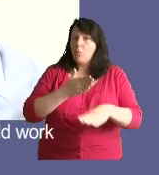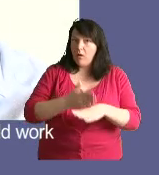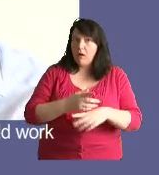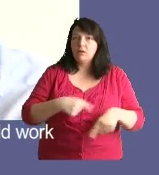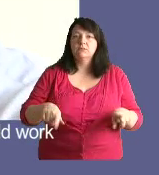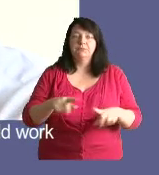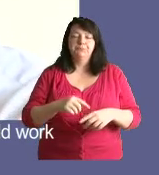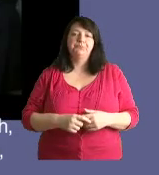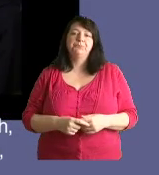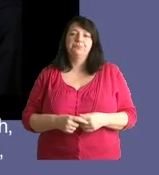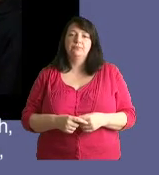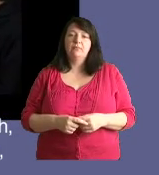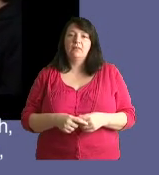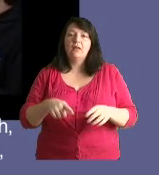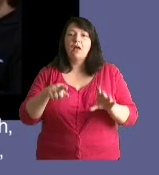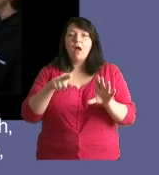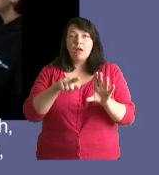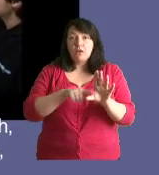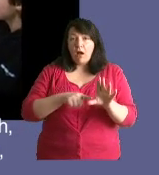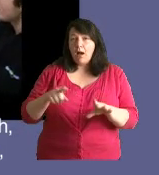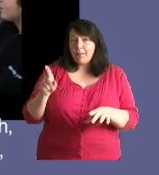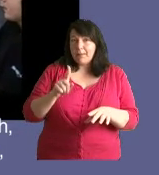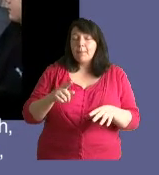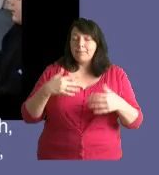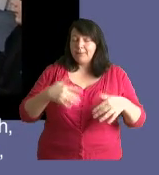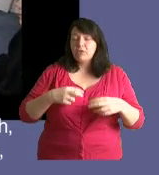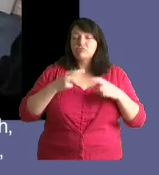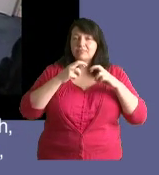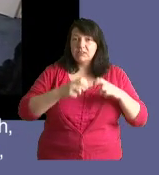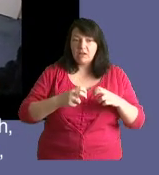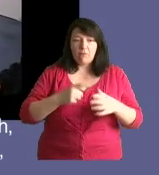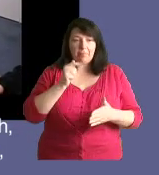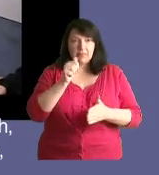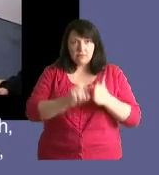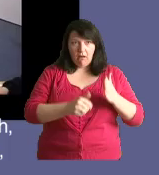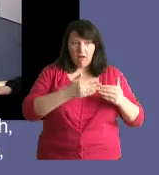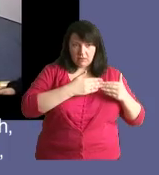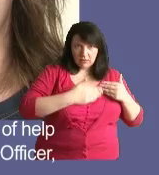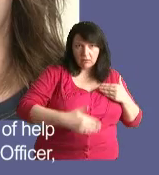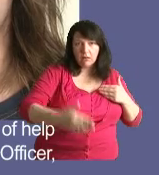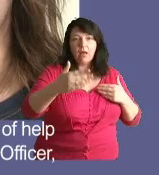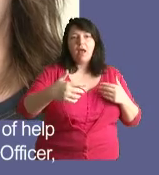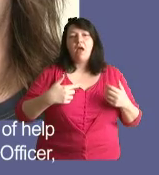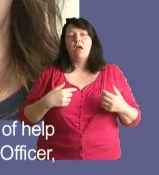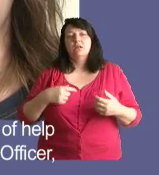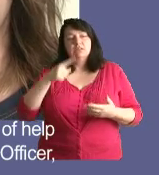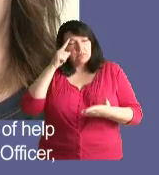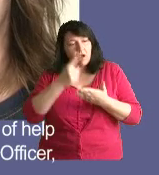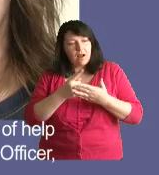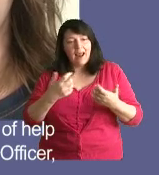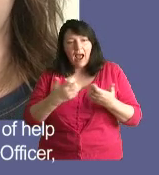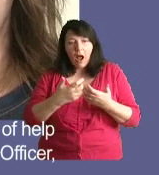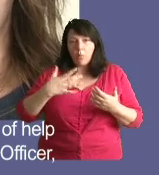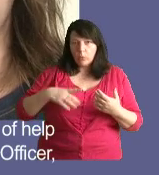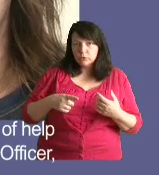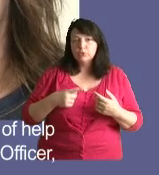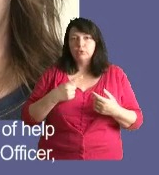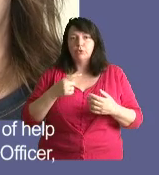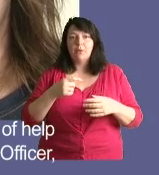they went out and actually did their field work. It was young people led the research from the beginning and we decided what we wanted to do, how we wanted to do